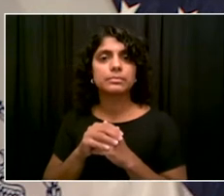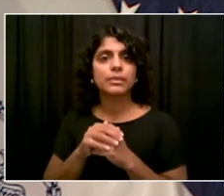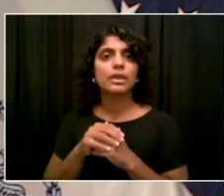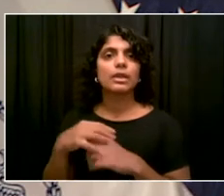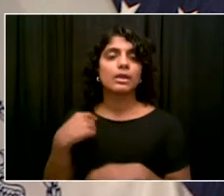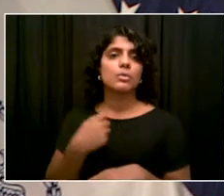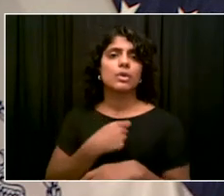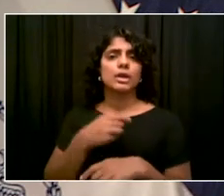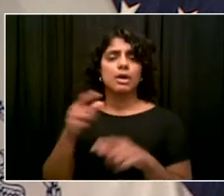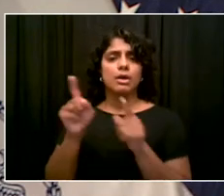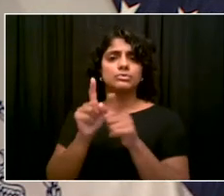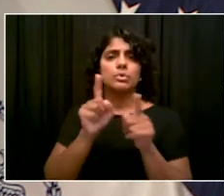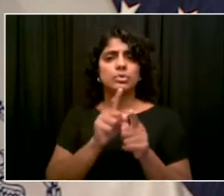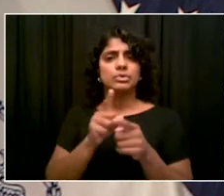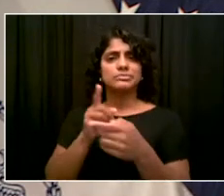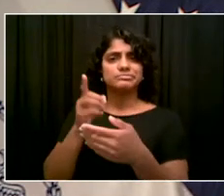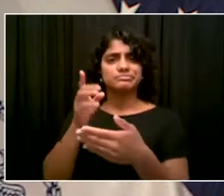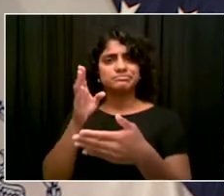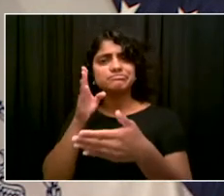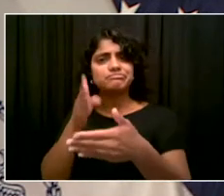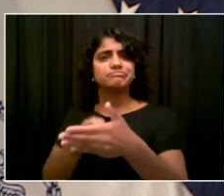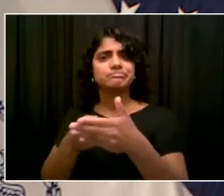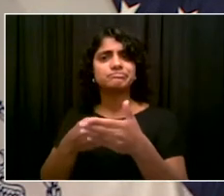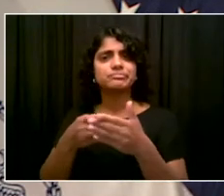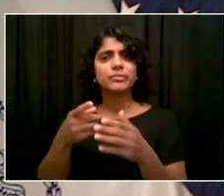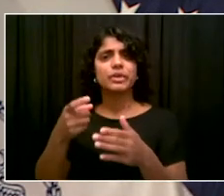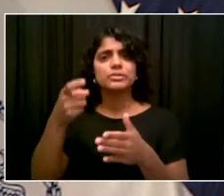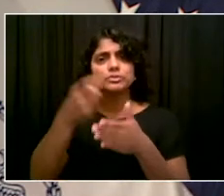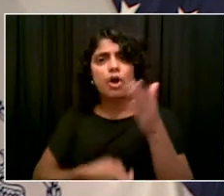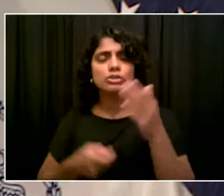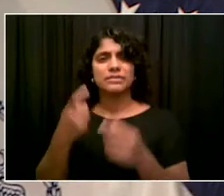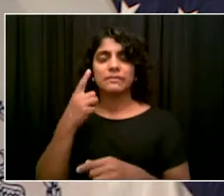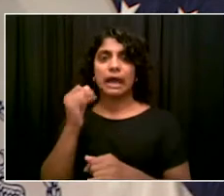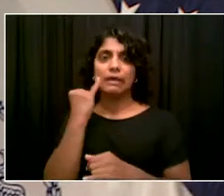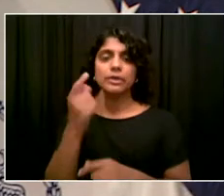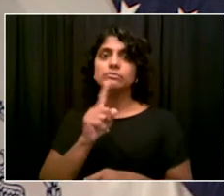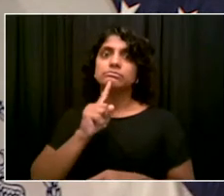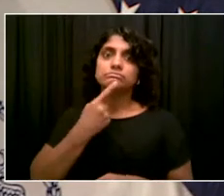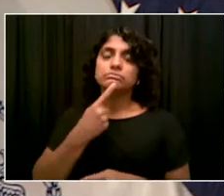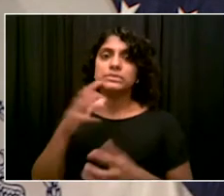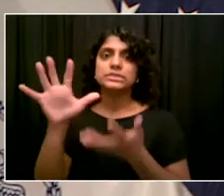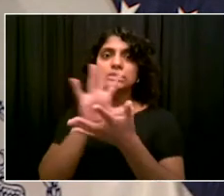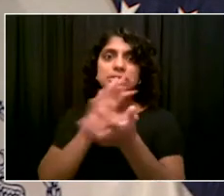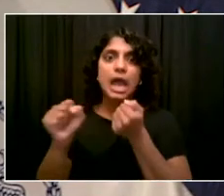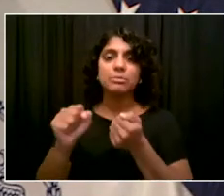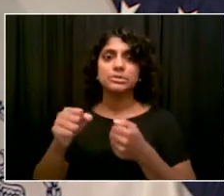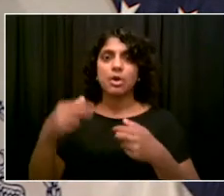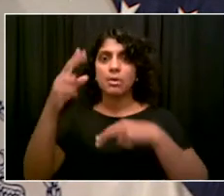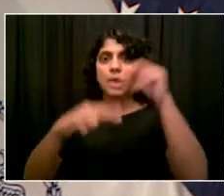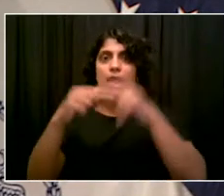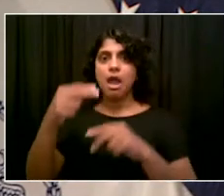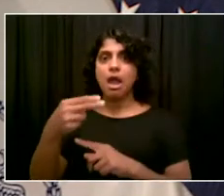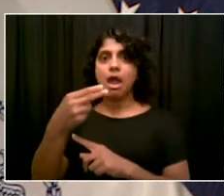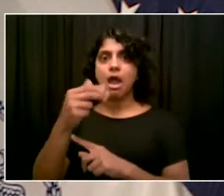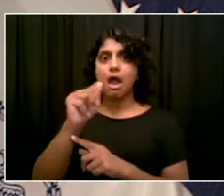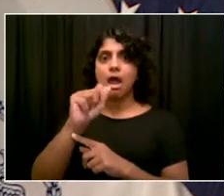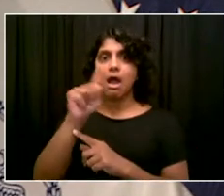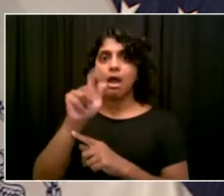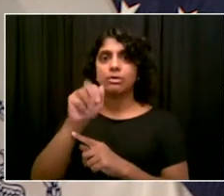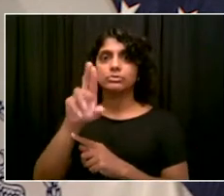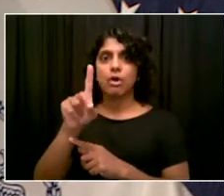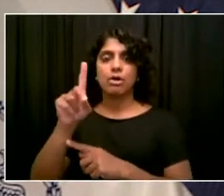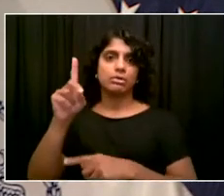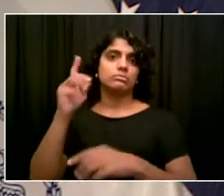depending on how a site has been handled. So we need a culture of consequence at building sites, and I think we've been building that up